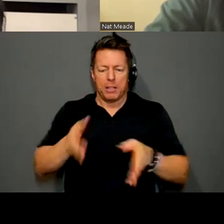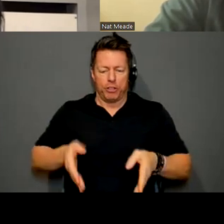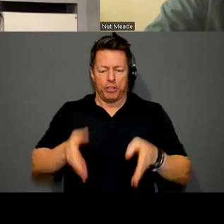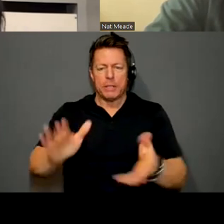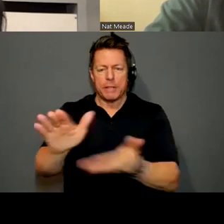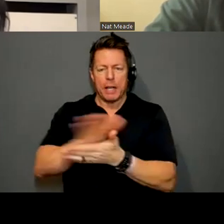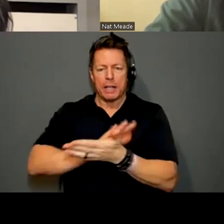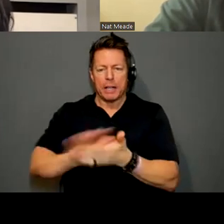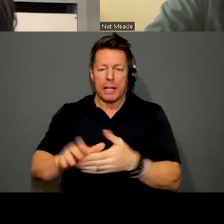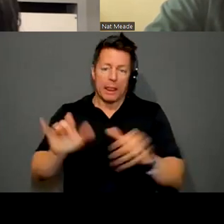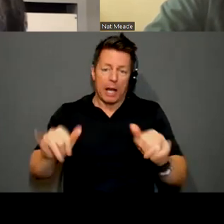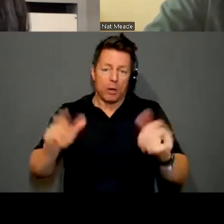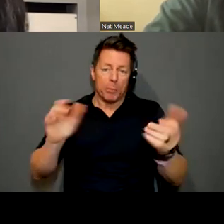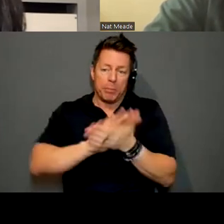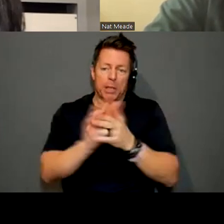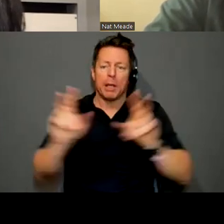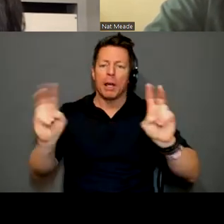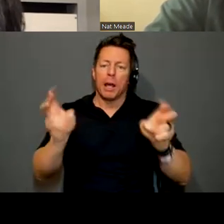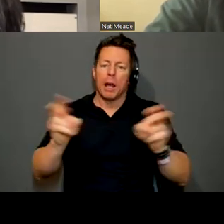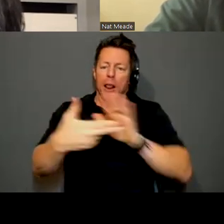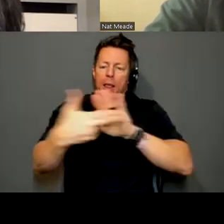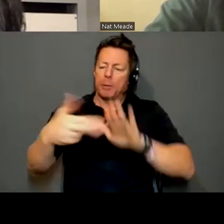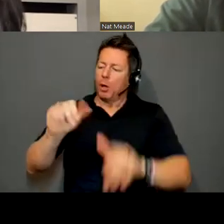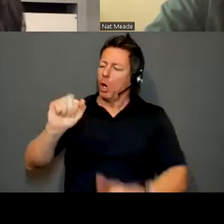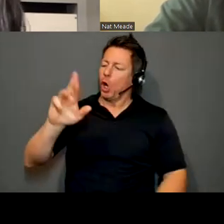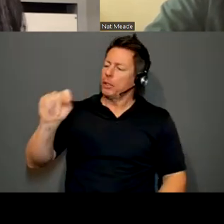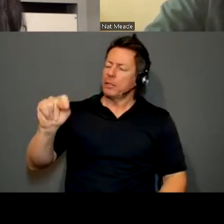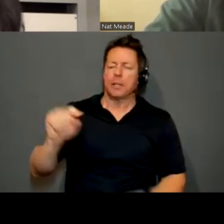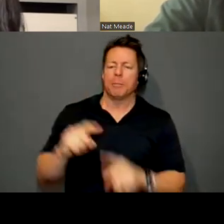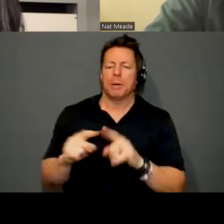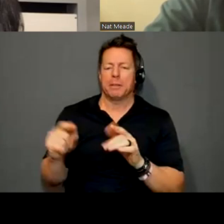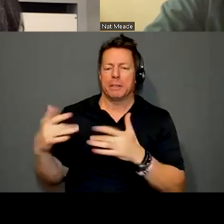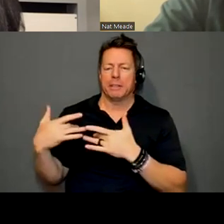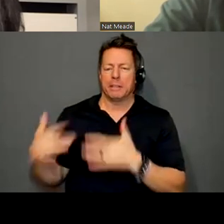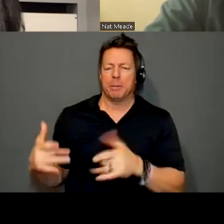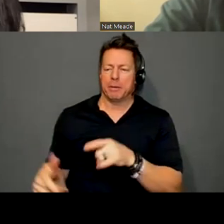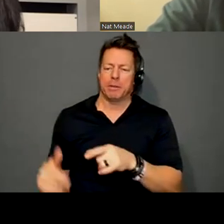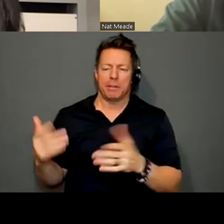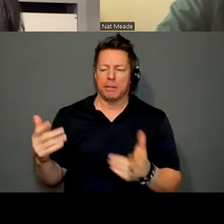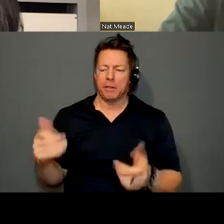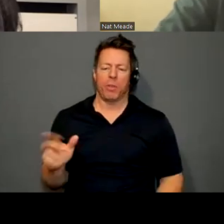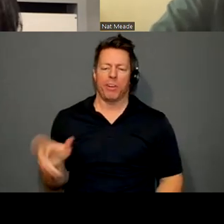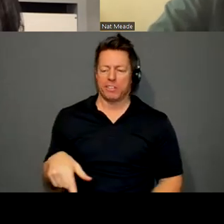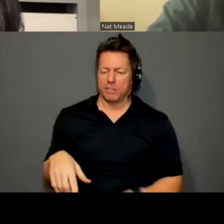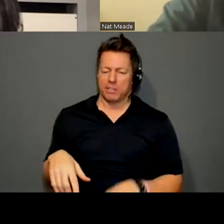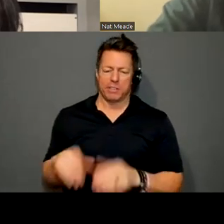art, or one could argue that. But so often, they're deemed as just, like, sanitation workers.